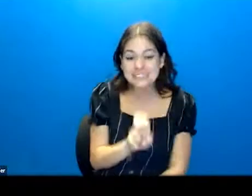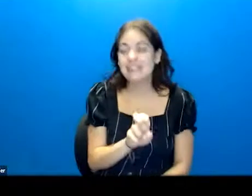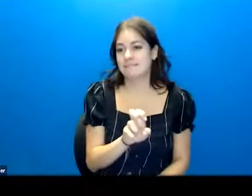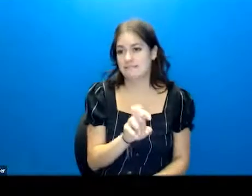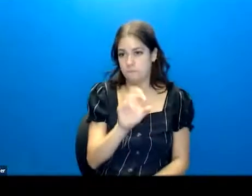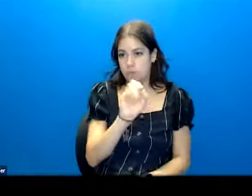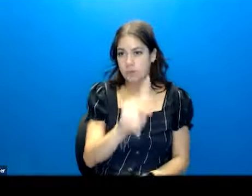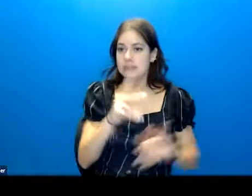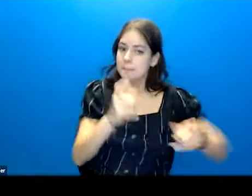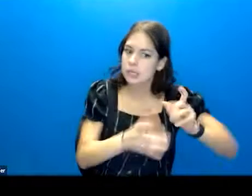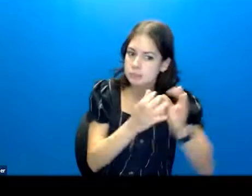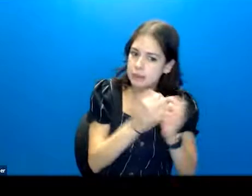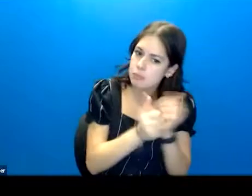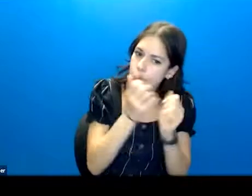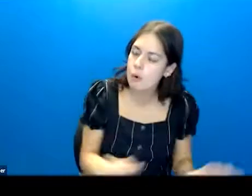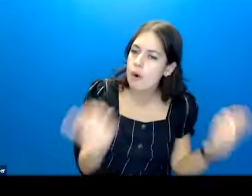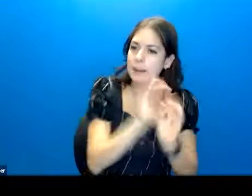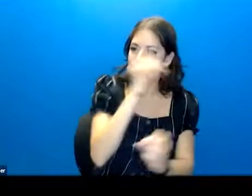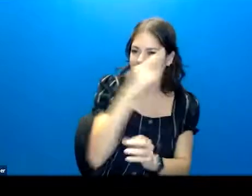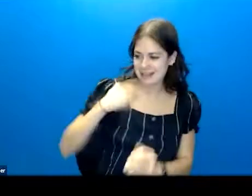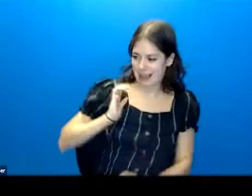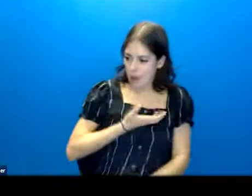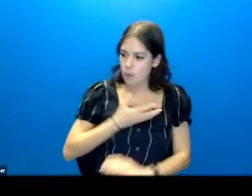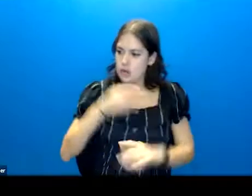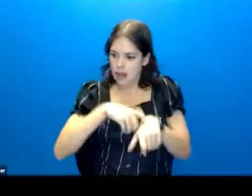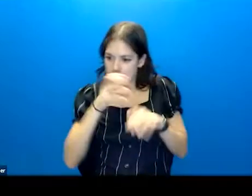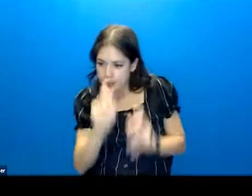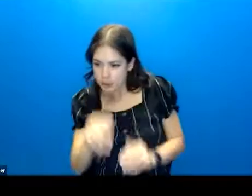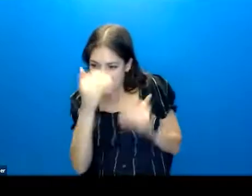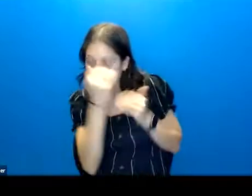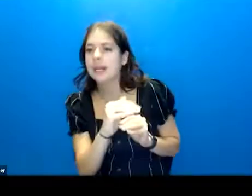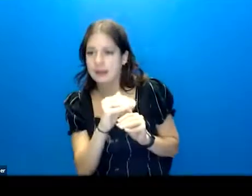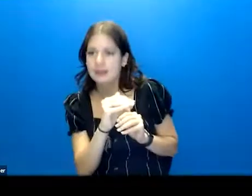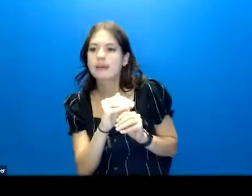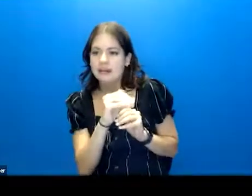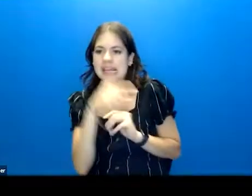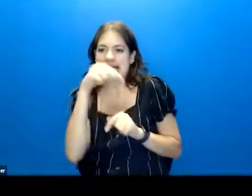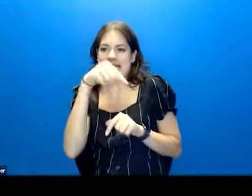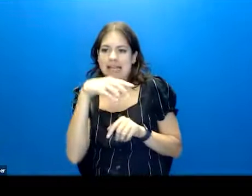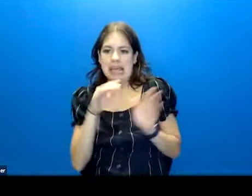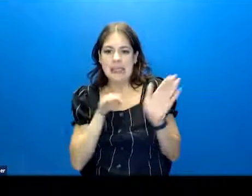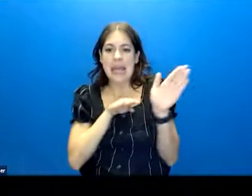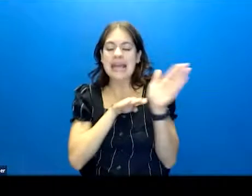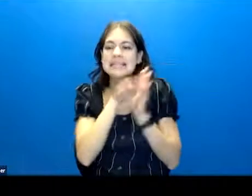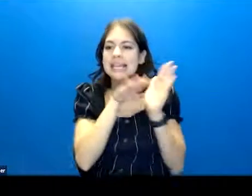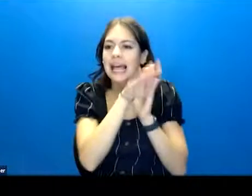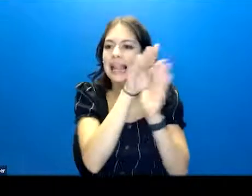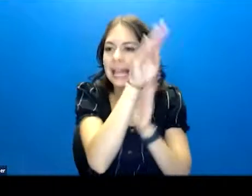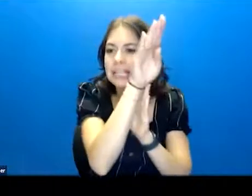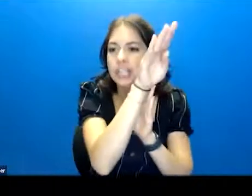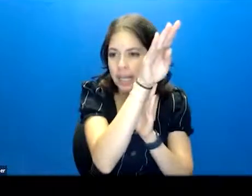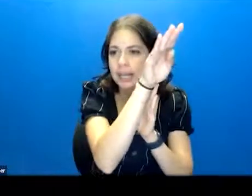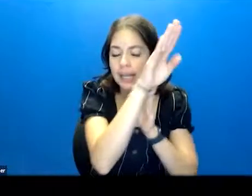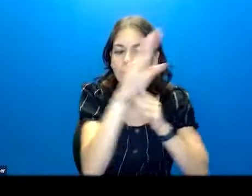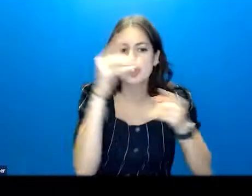more important because our window of opportunity is in the escalation towards